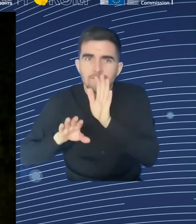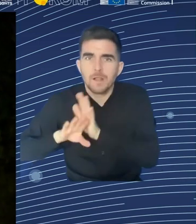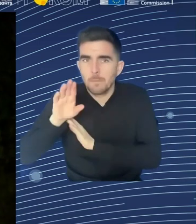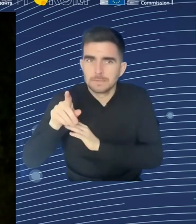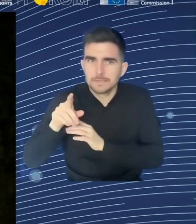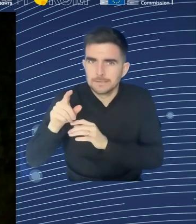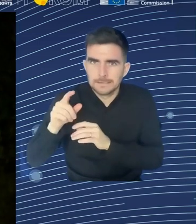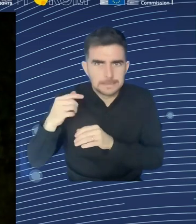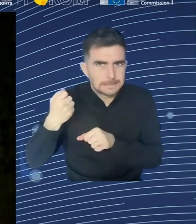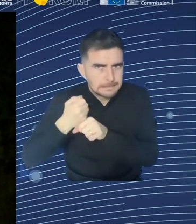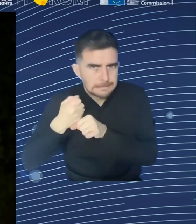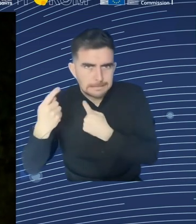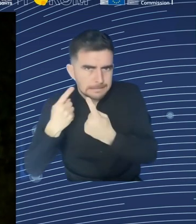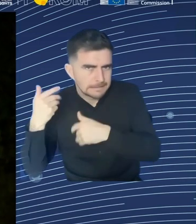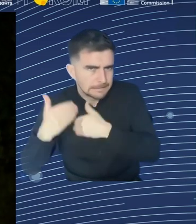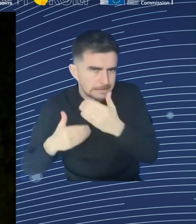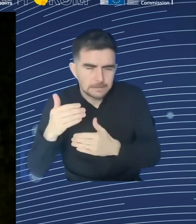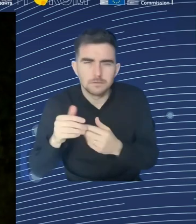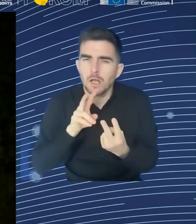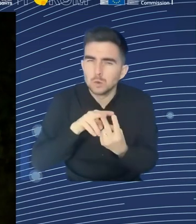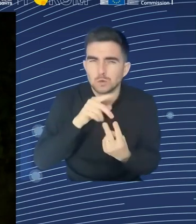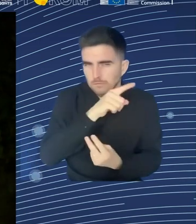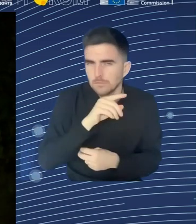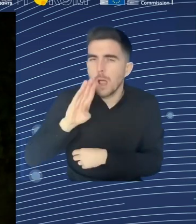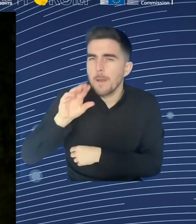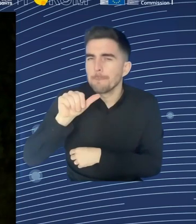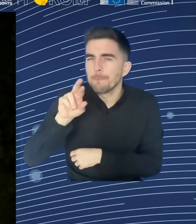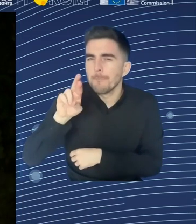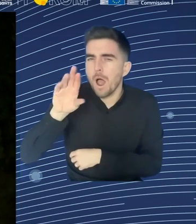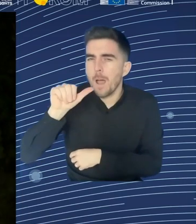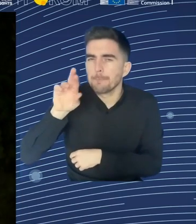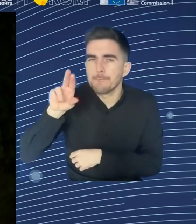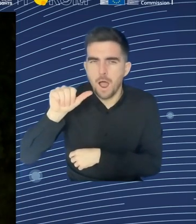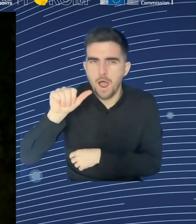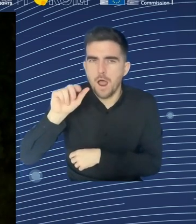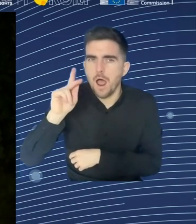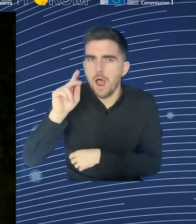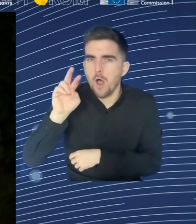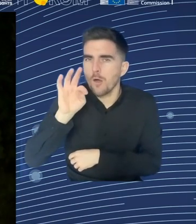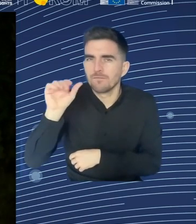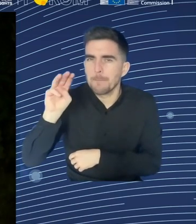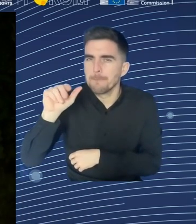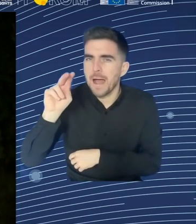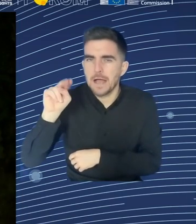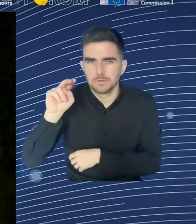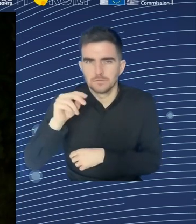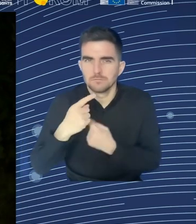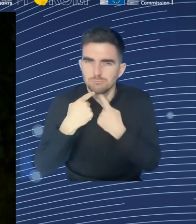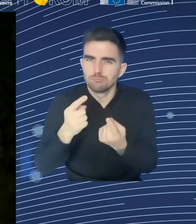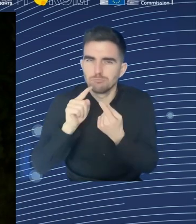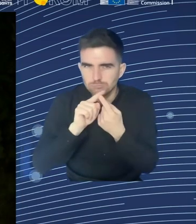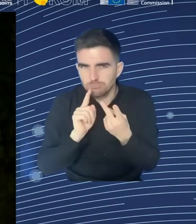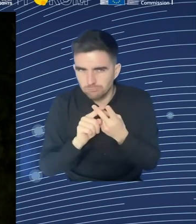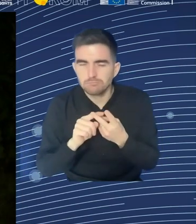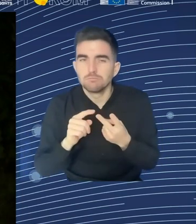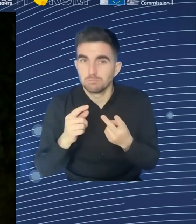Of course, the national lists also play a role. It's also about the labour market tests. How do we combine our own workforce potential with the